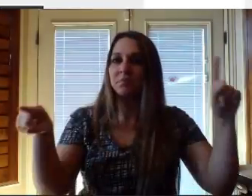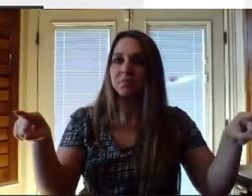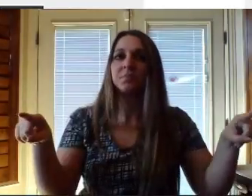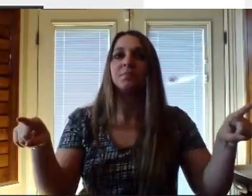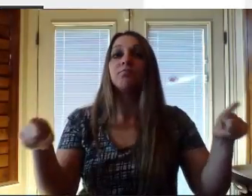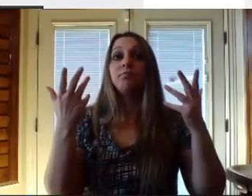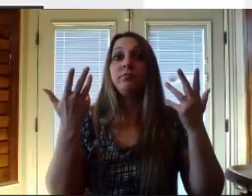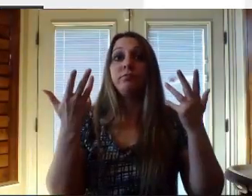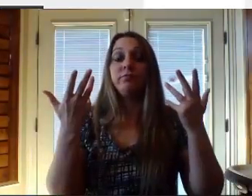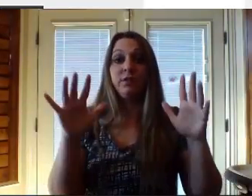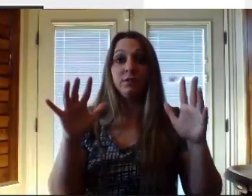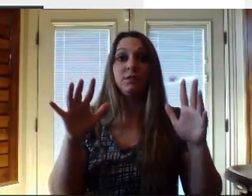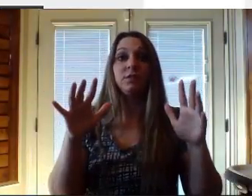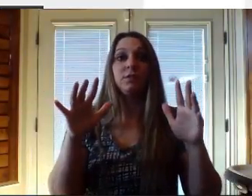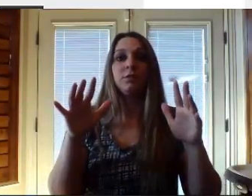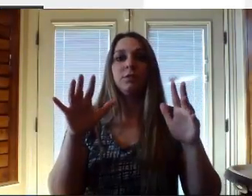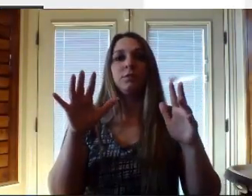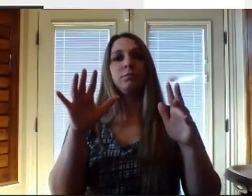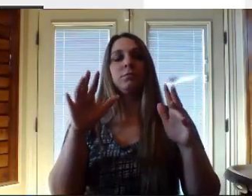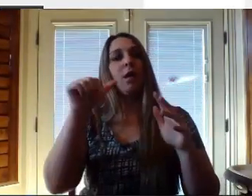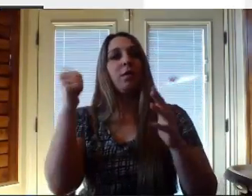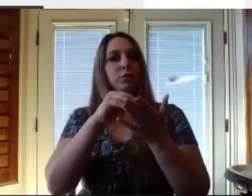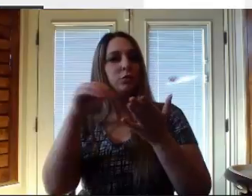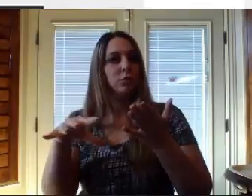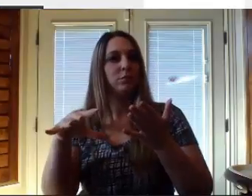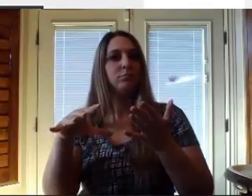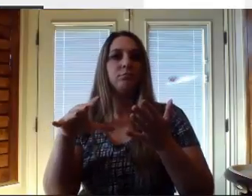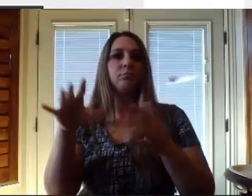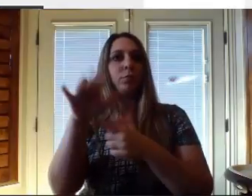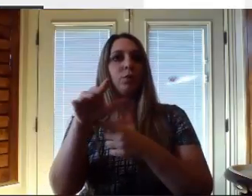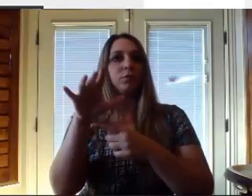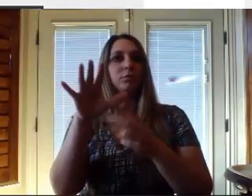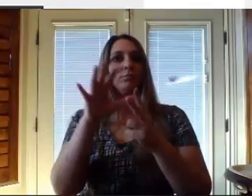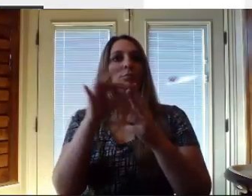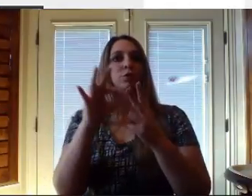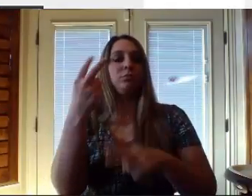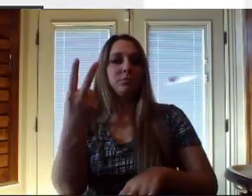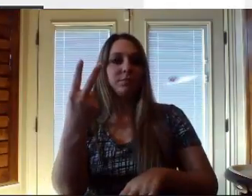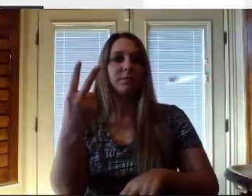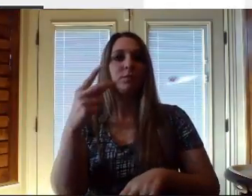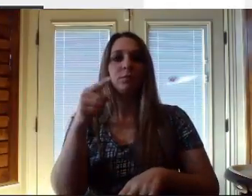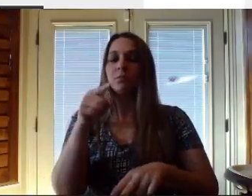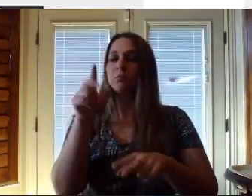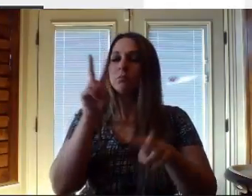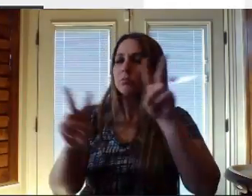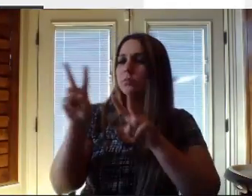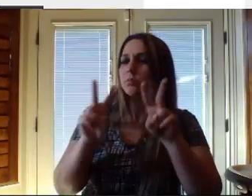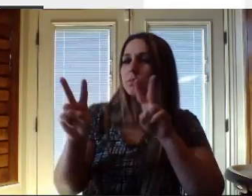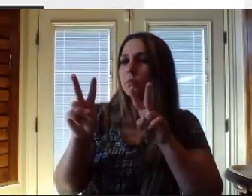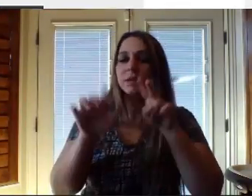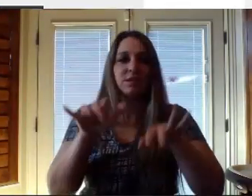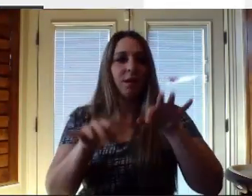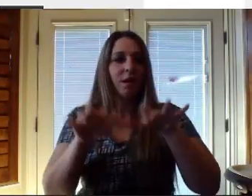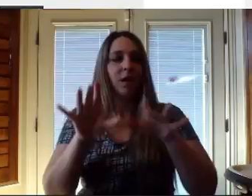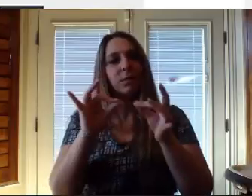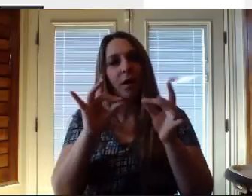a variety of different sentence types. When you're finished signing those sentence types, you will choose two students